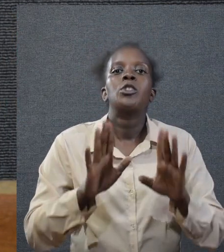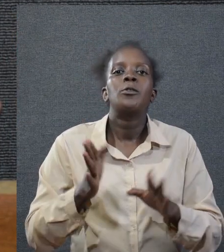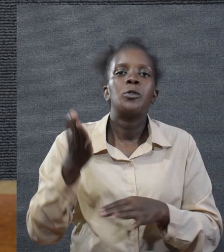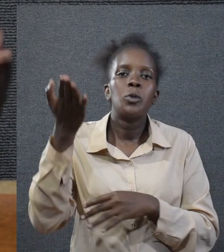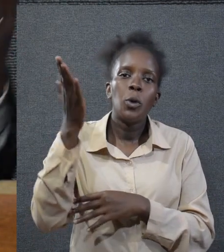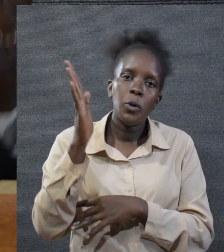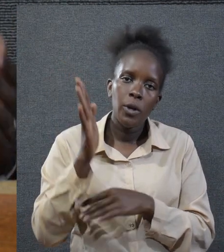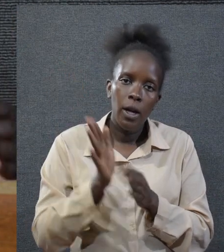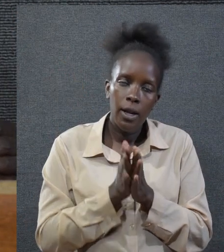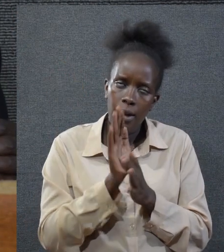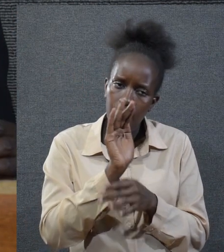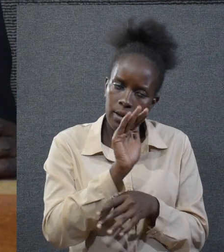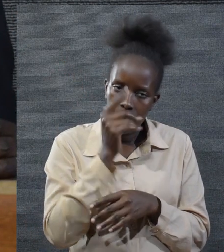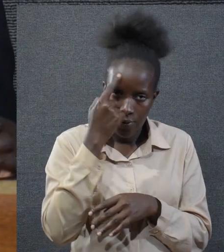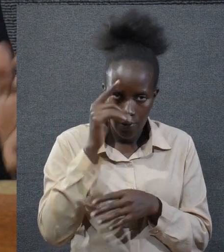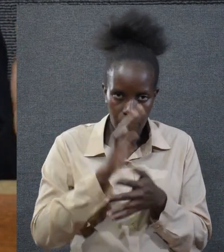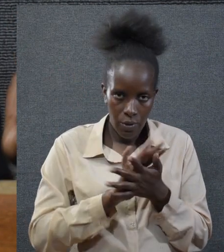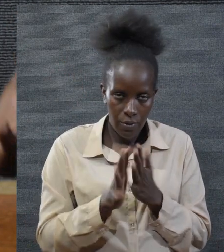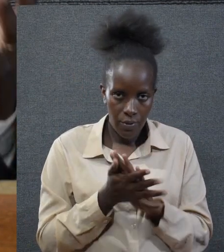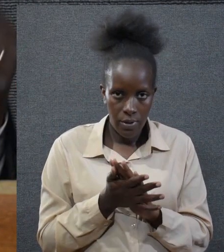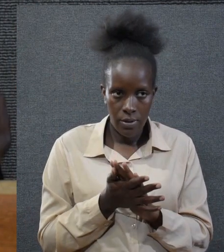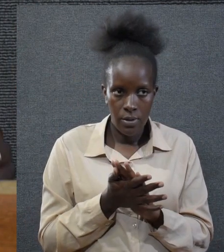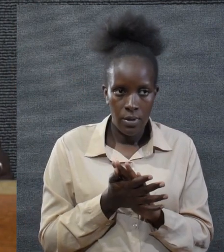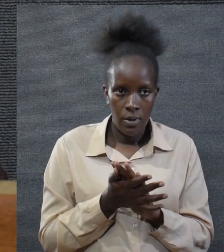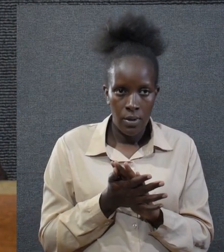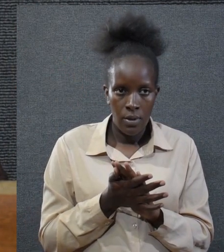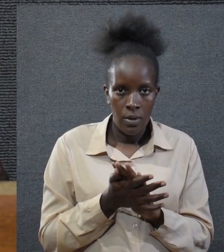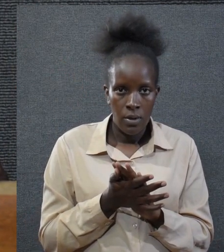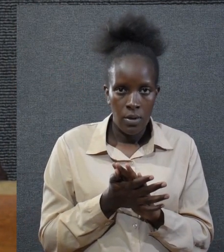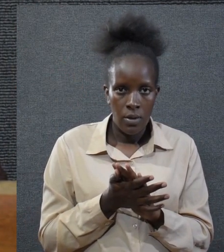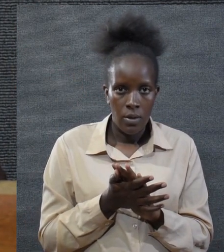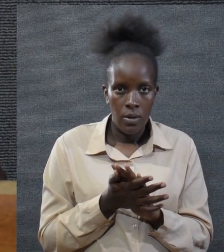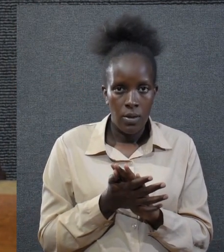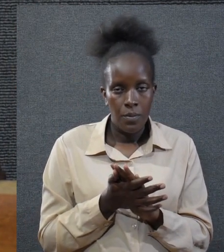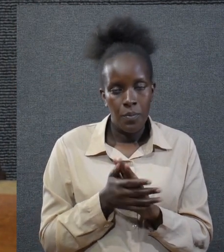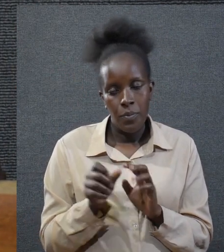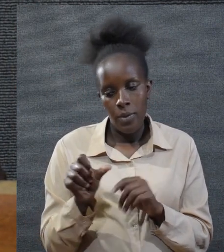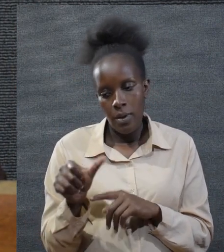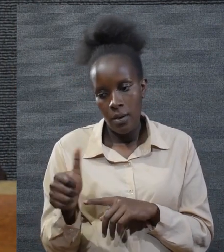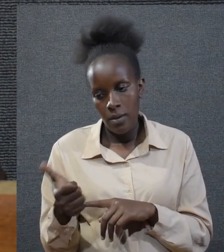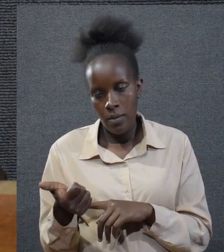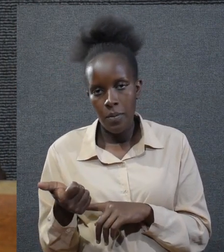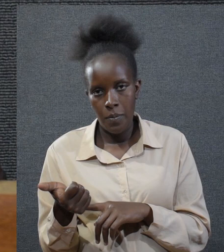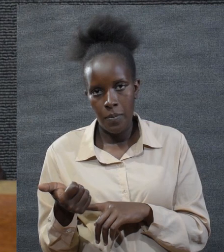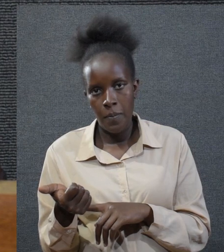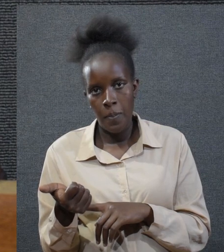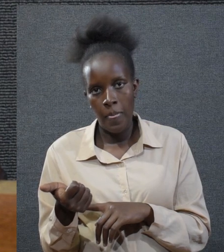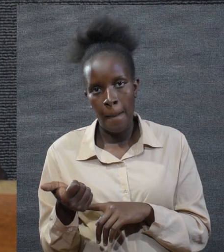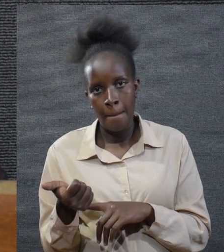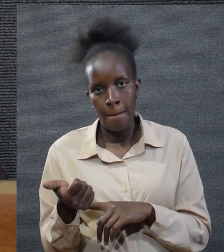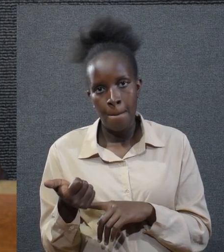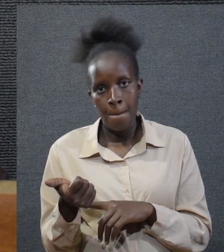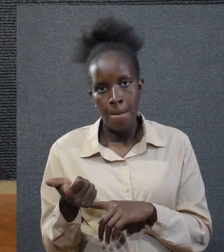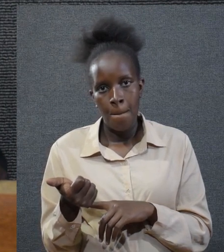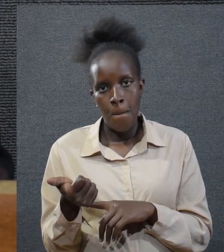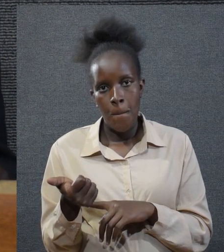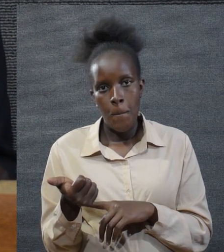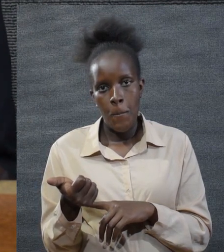give yourself to God and ask for forgiveness the other thing that